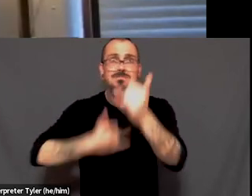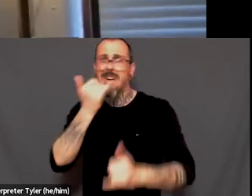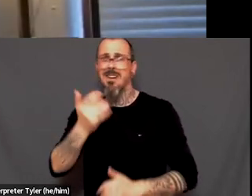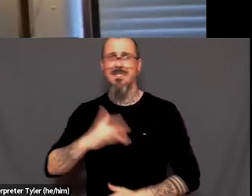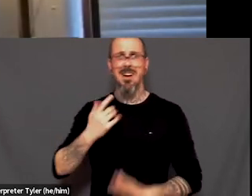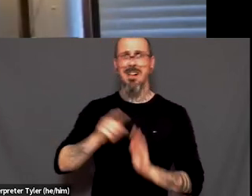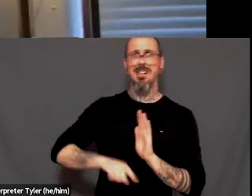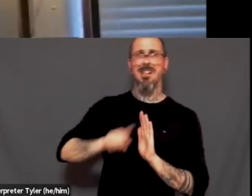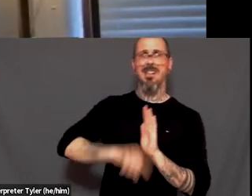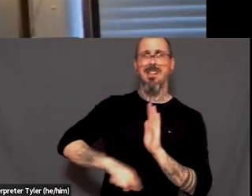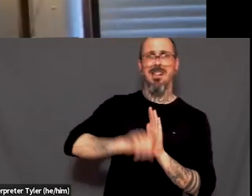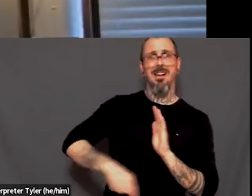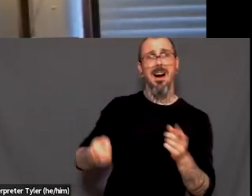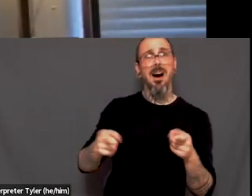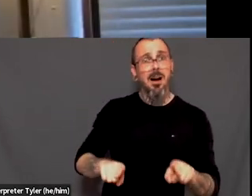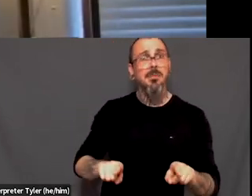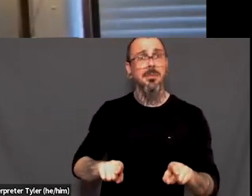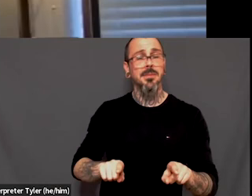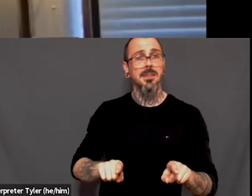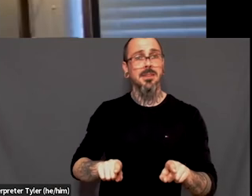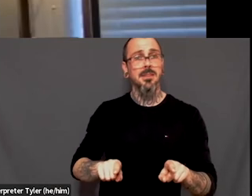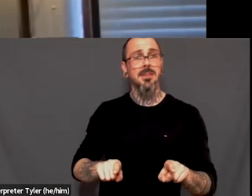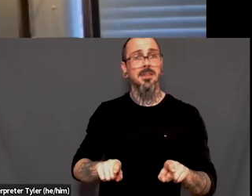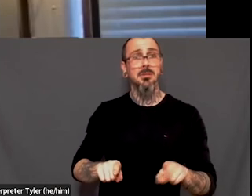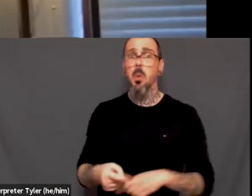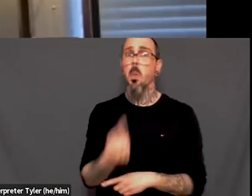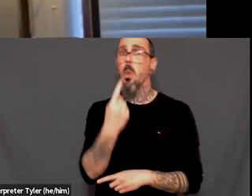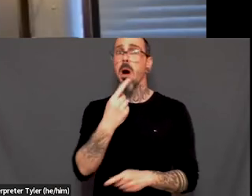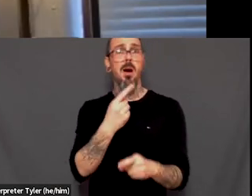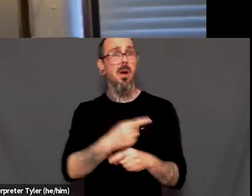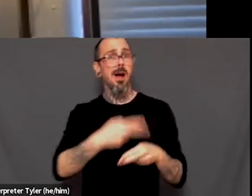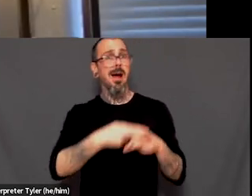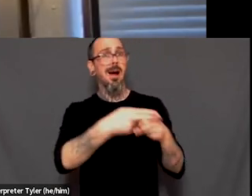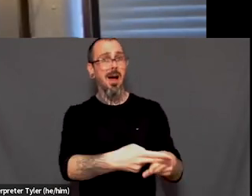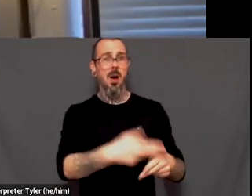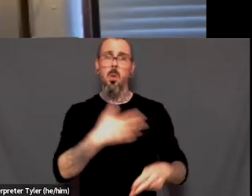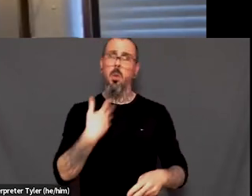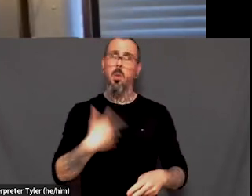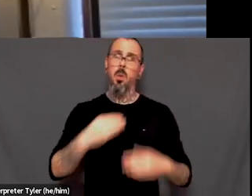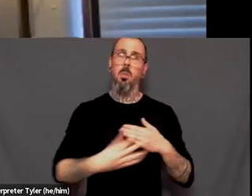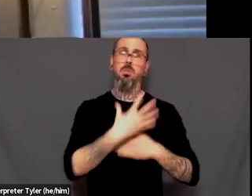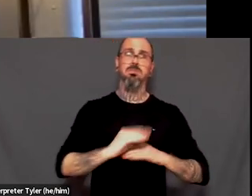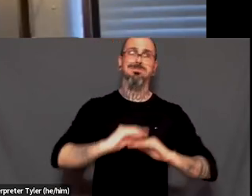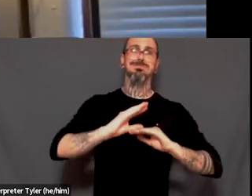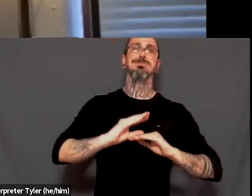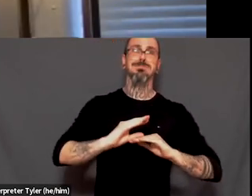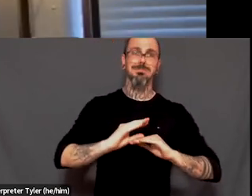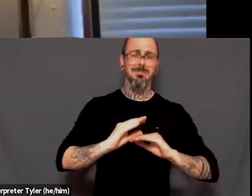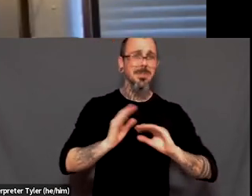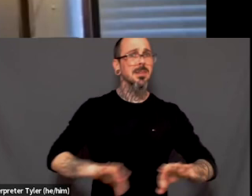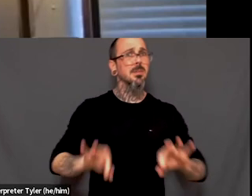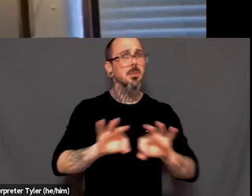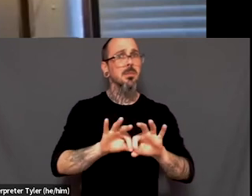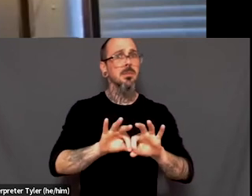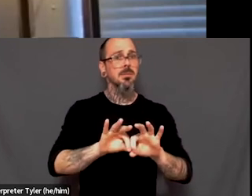uh, and, um, it takes, takes a lot to change people's minds about gender and,